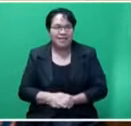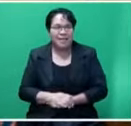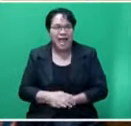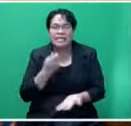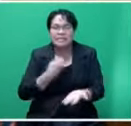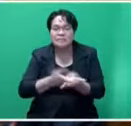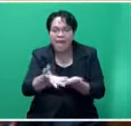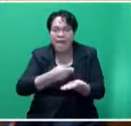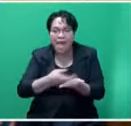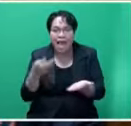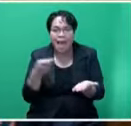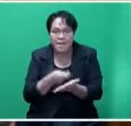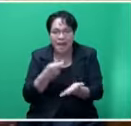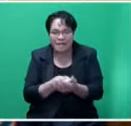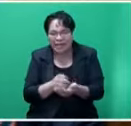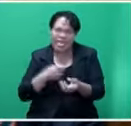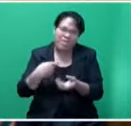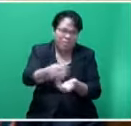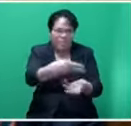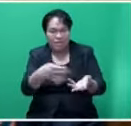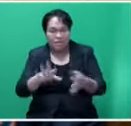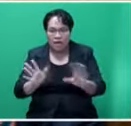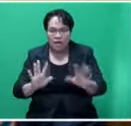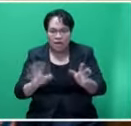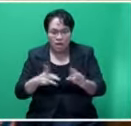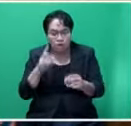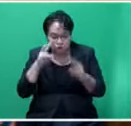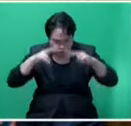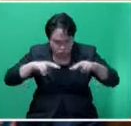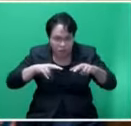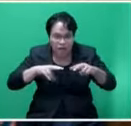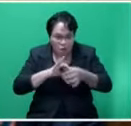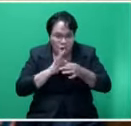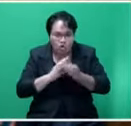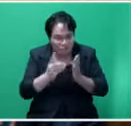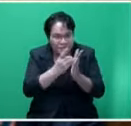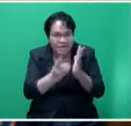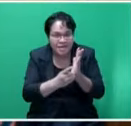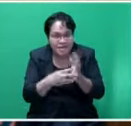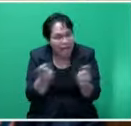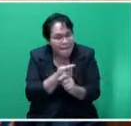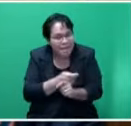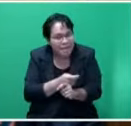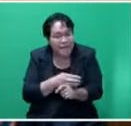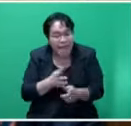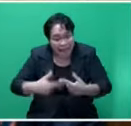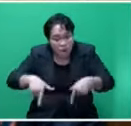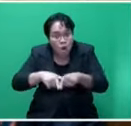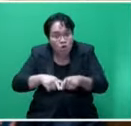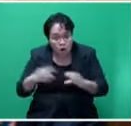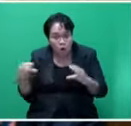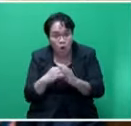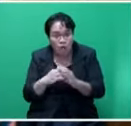spending money kneeling and willing. Speak, look at your media ownership decree, amend that. Let the local content go back on